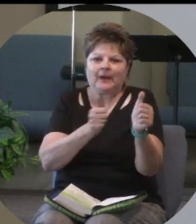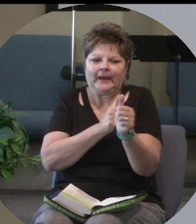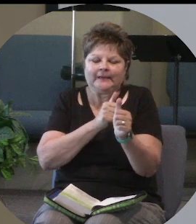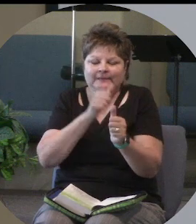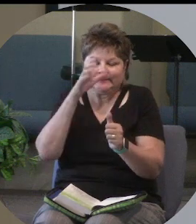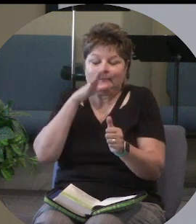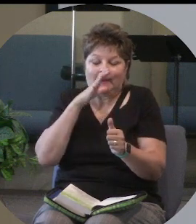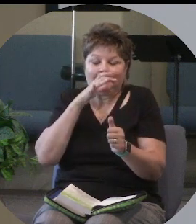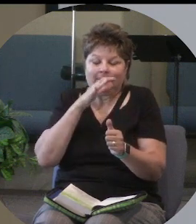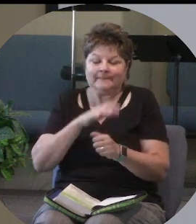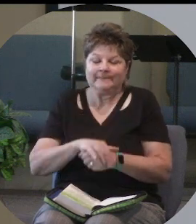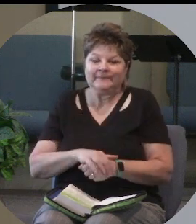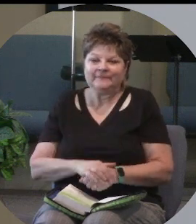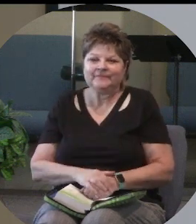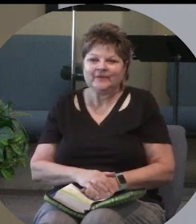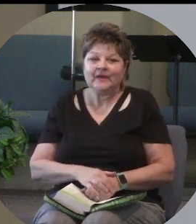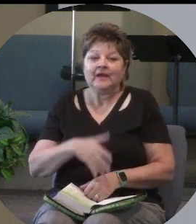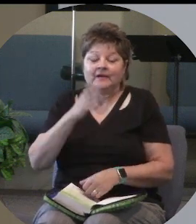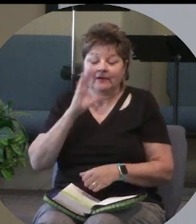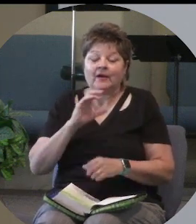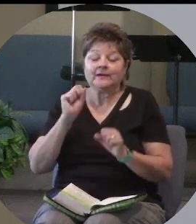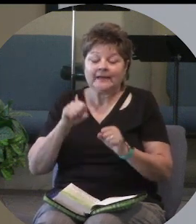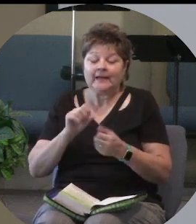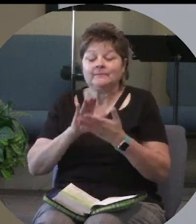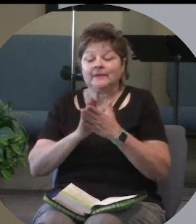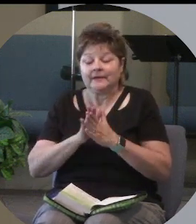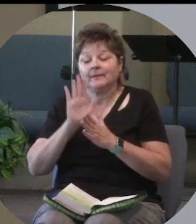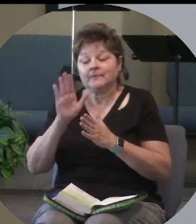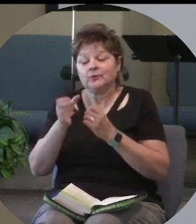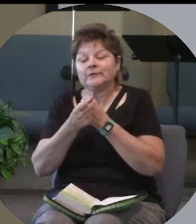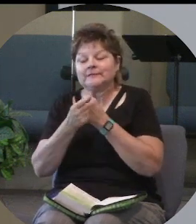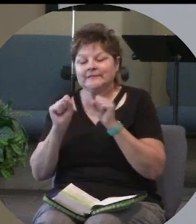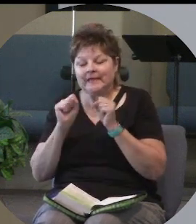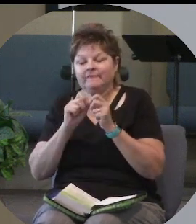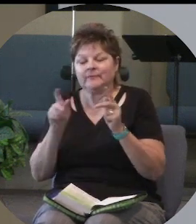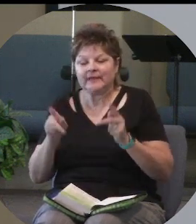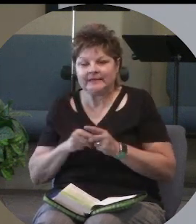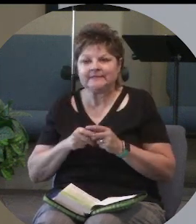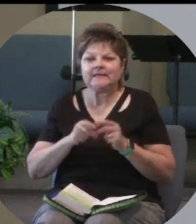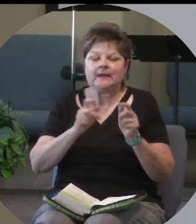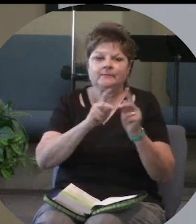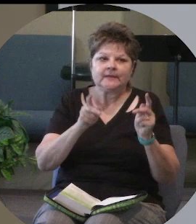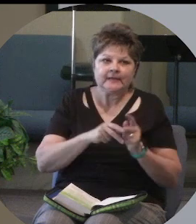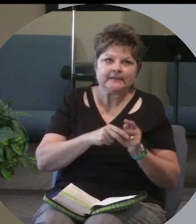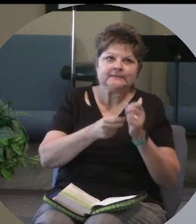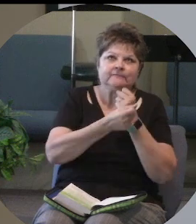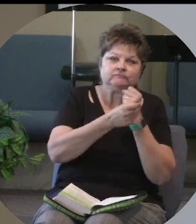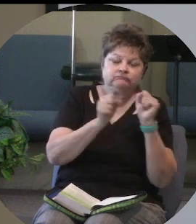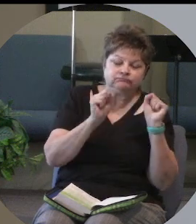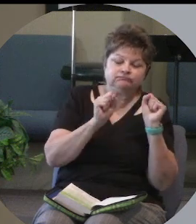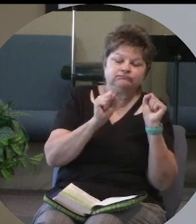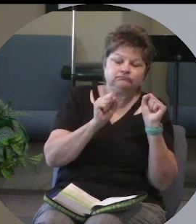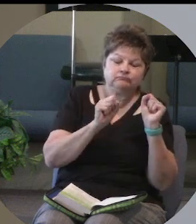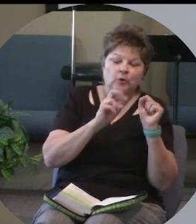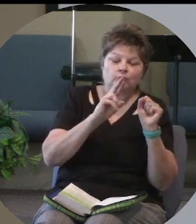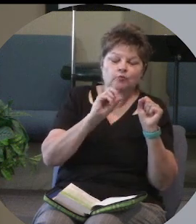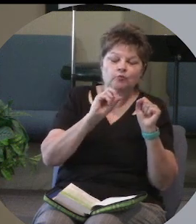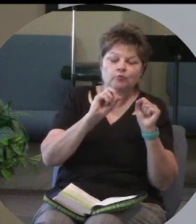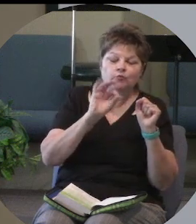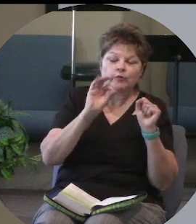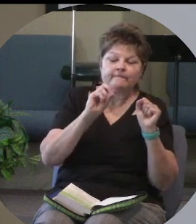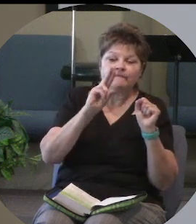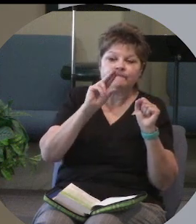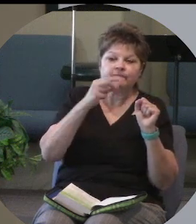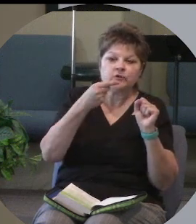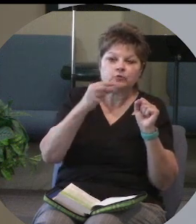God can be your safe place. That place of refuge that place of protection that